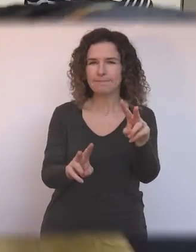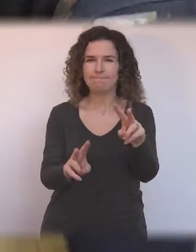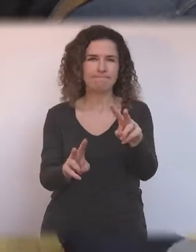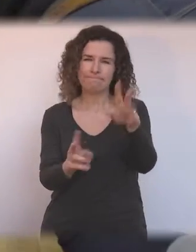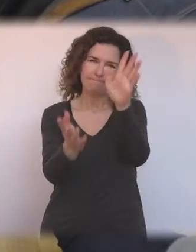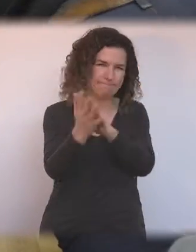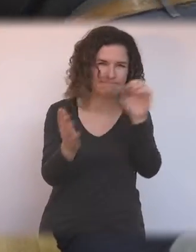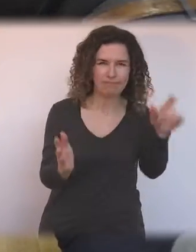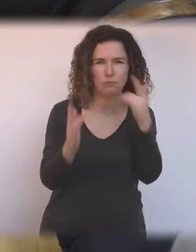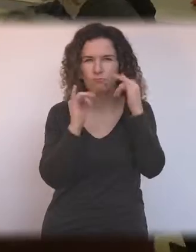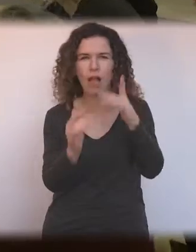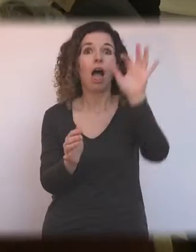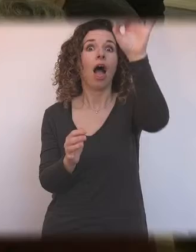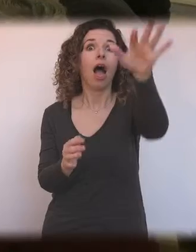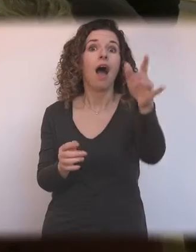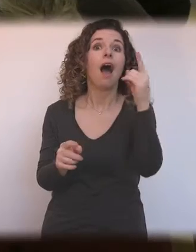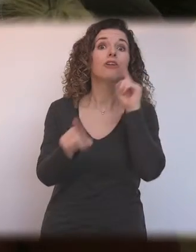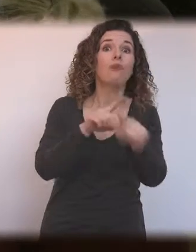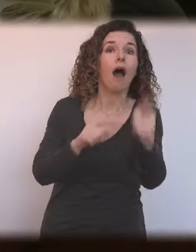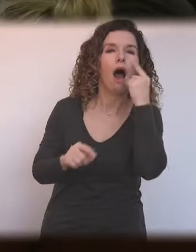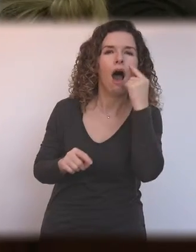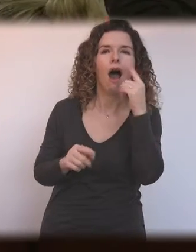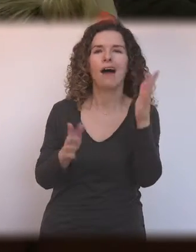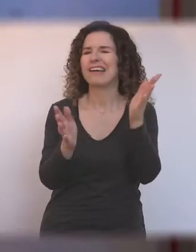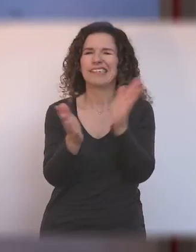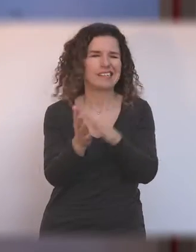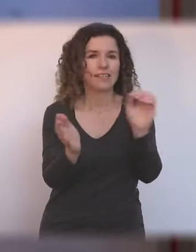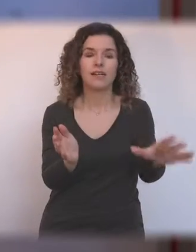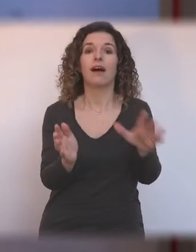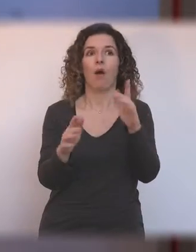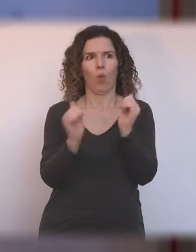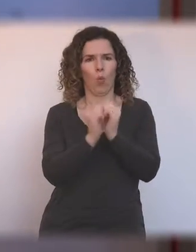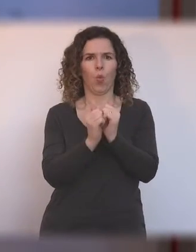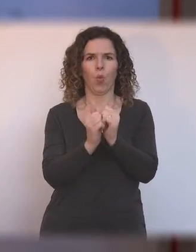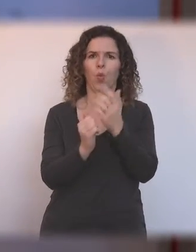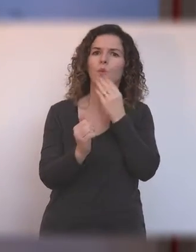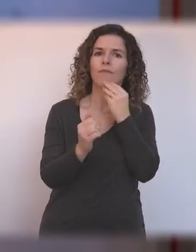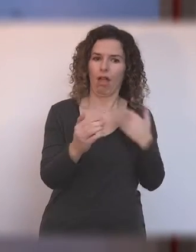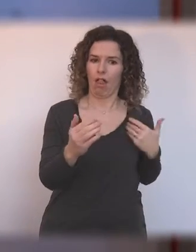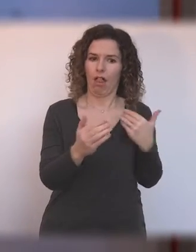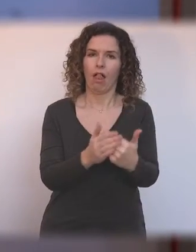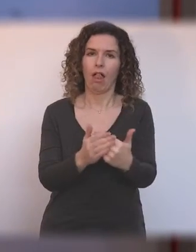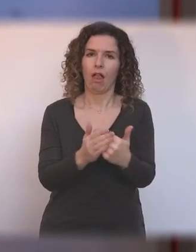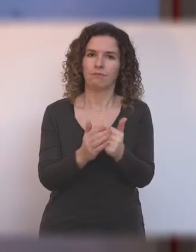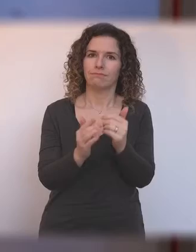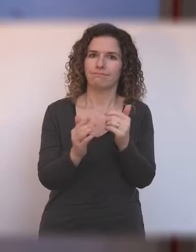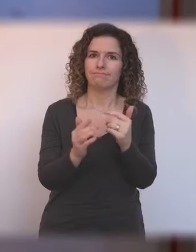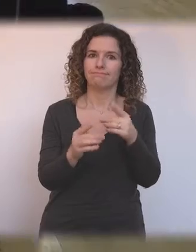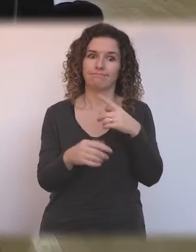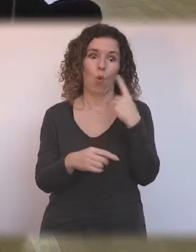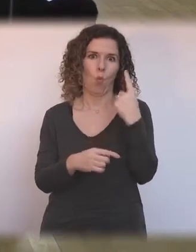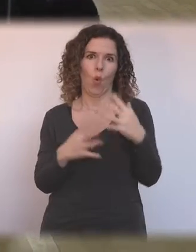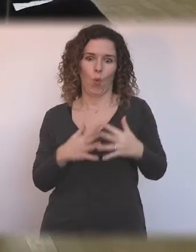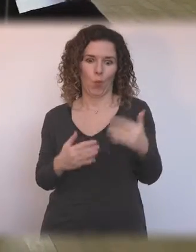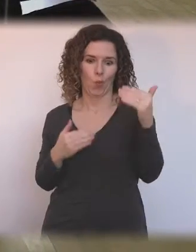doesn't work. Let's try that, it doesn't work. And it's incredibly useful in the artistic period to have this luxury of having been,